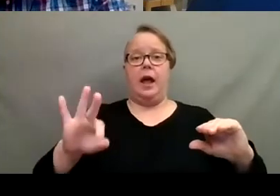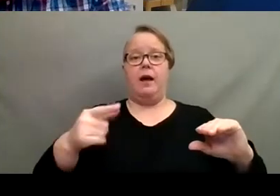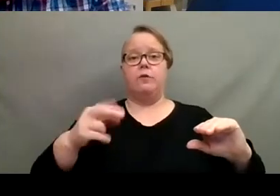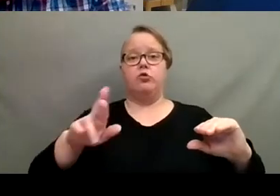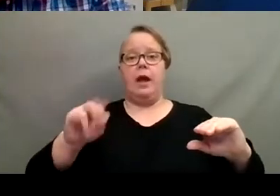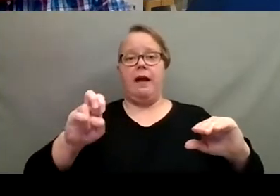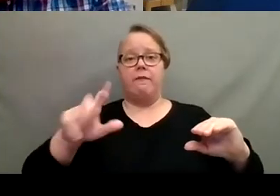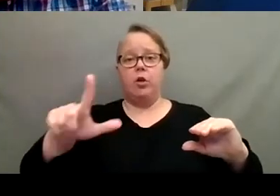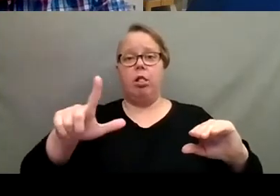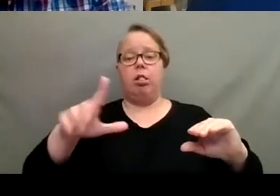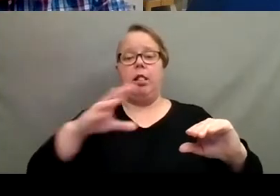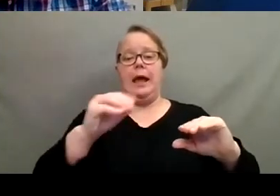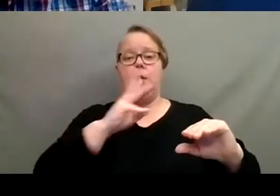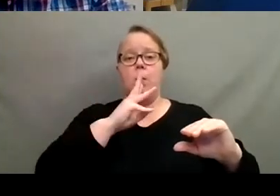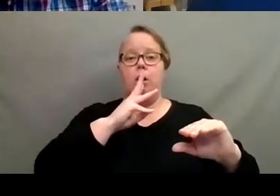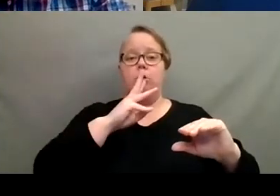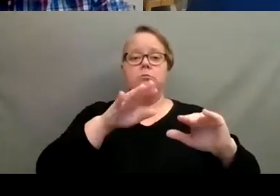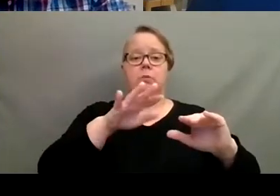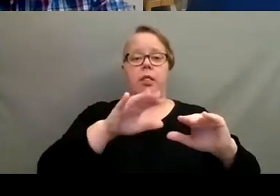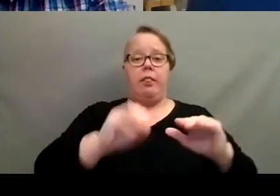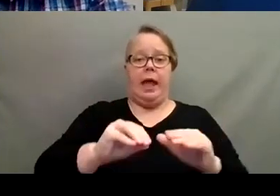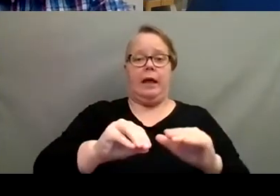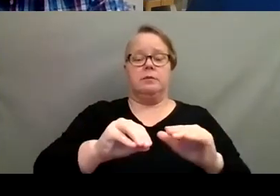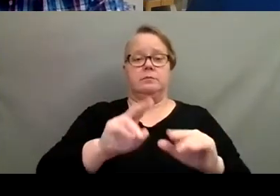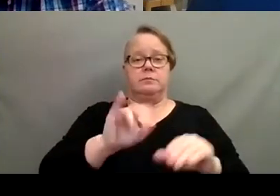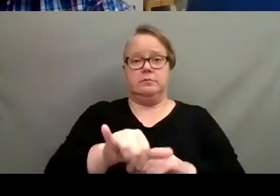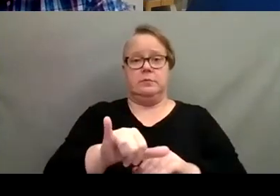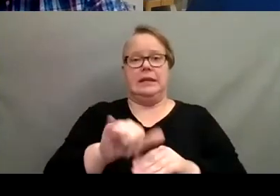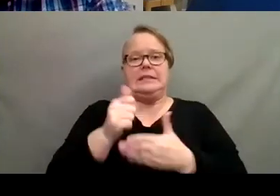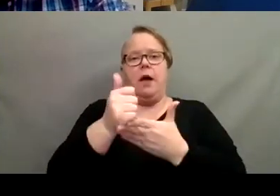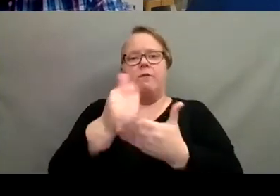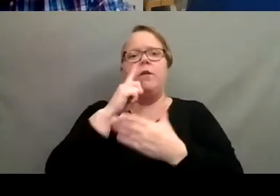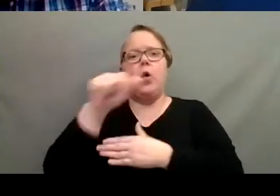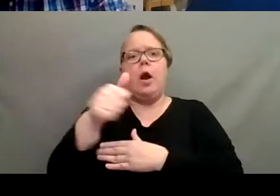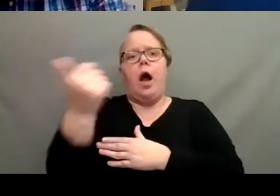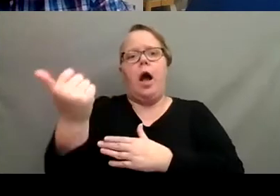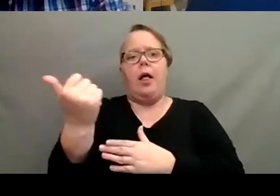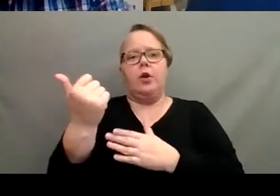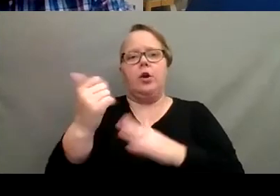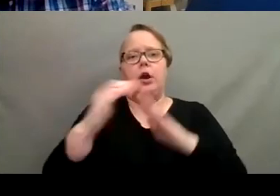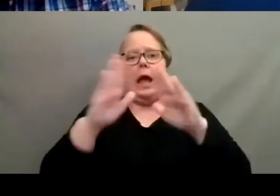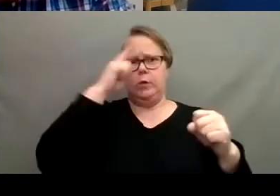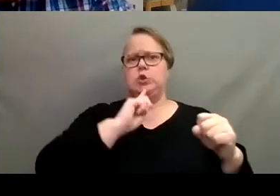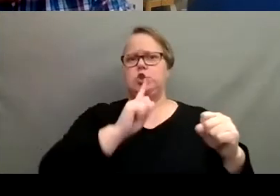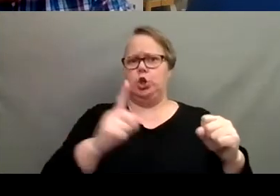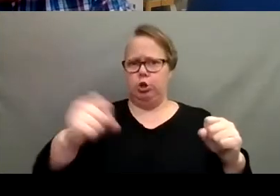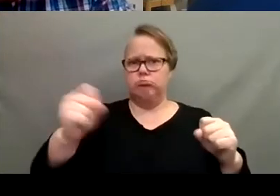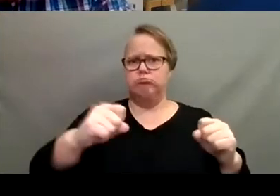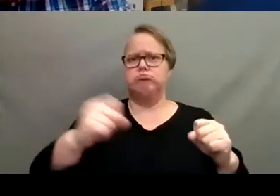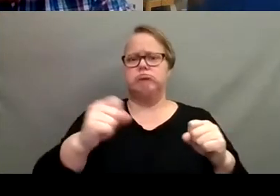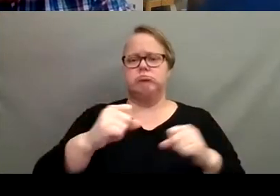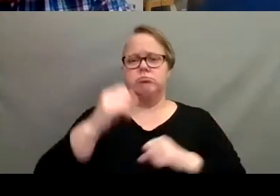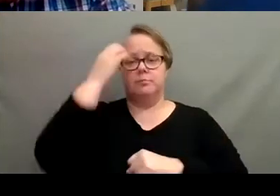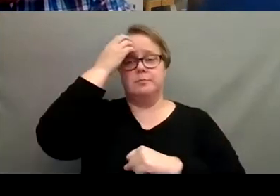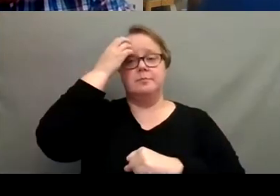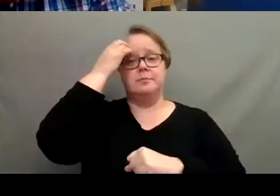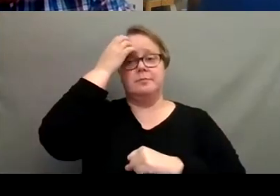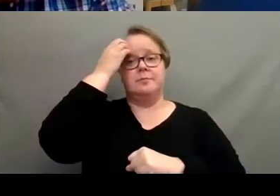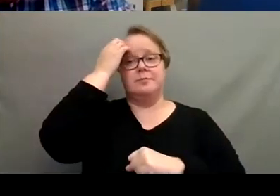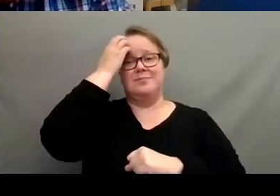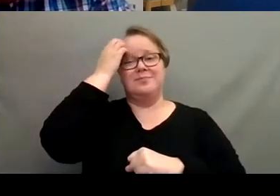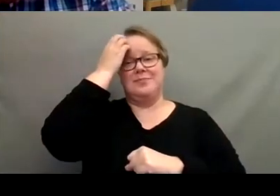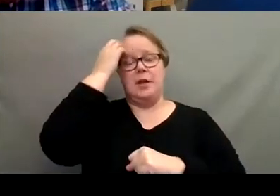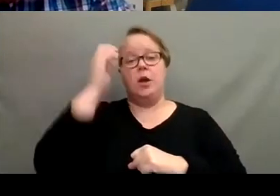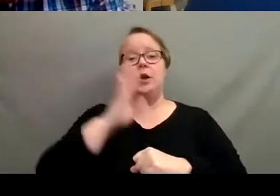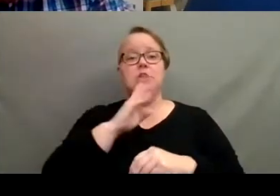transitioning them to that lower humidity kind of help ease that. We'll just get quite as much leaf drop. For sure. Yeah. Speaking of toughness